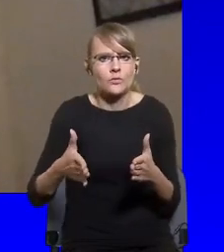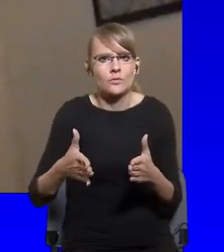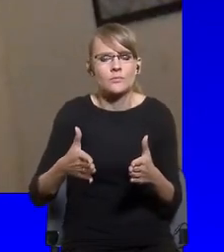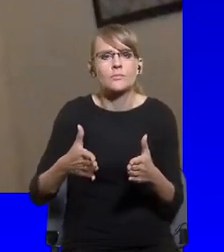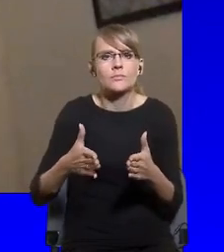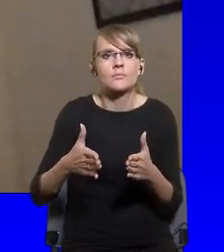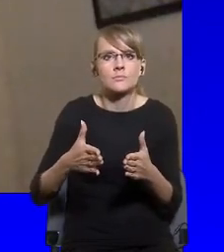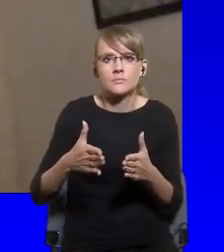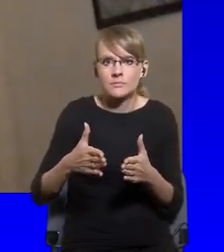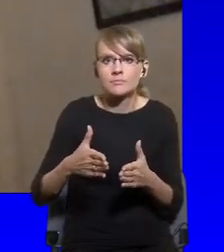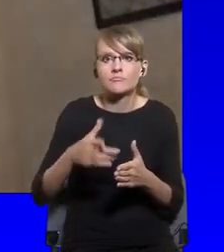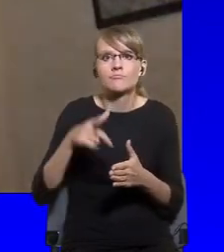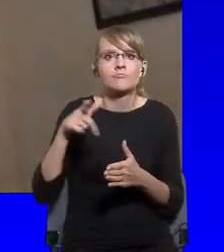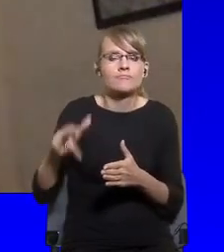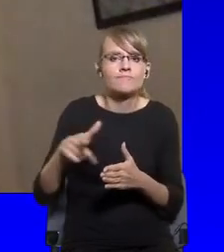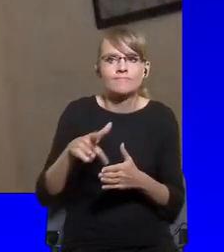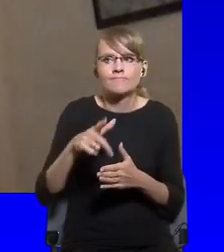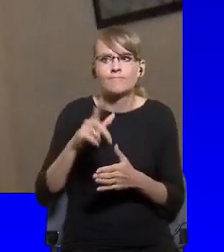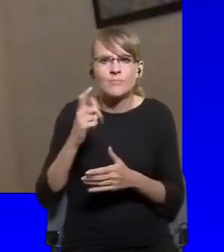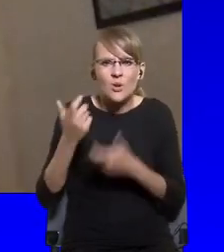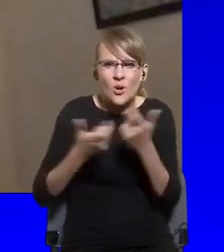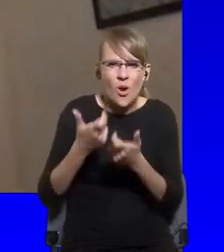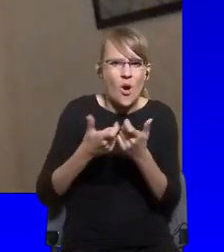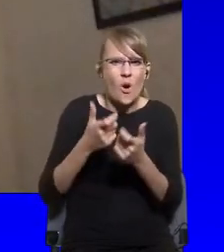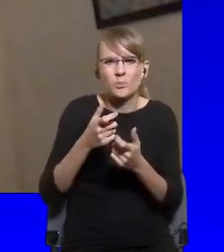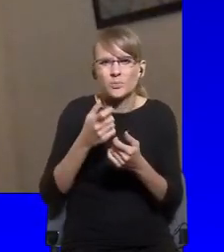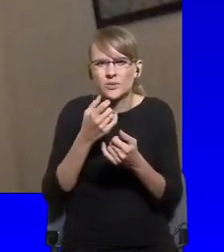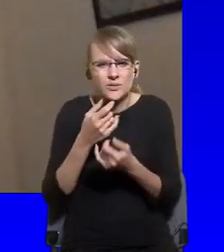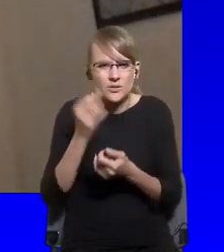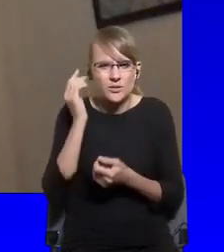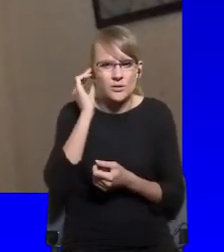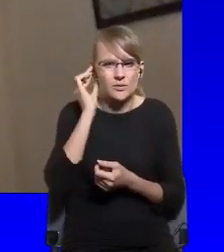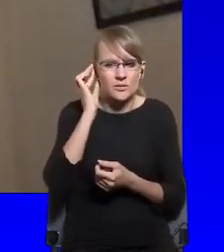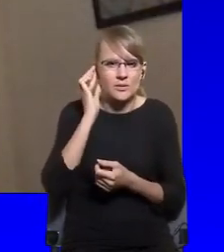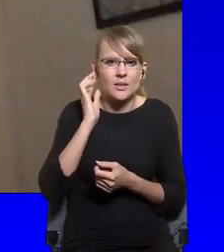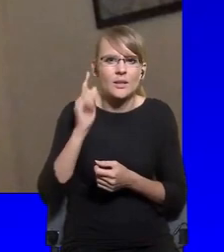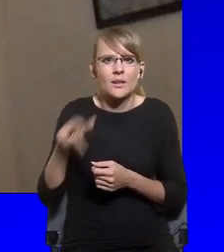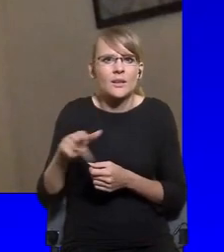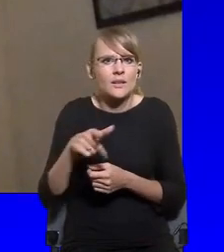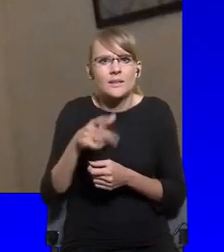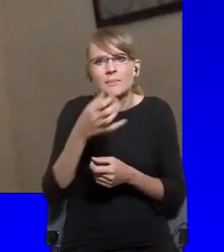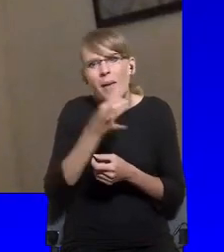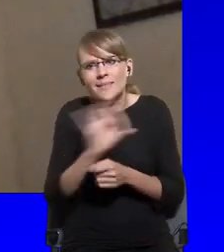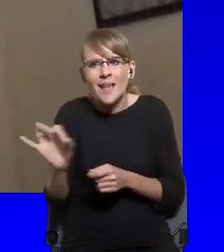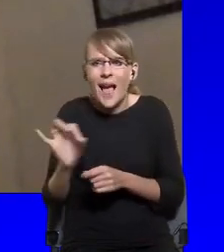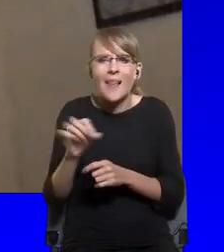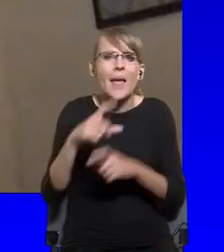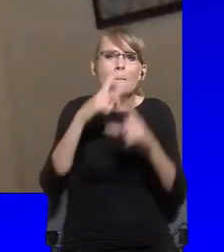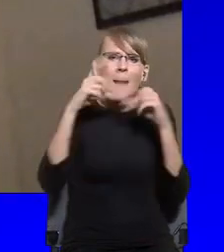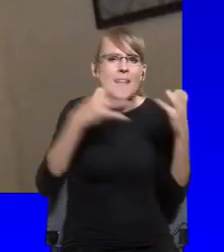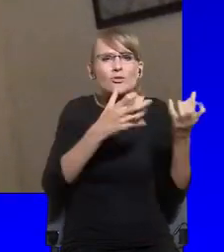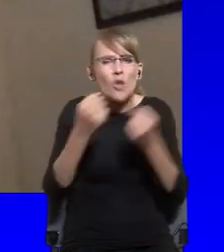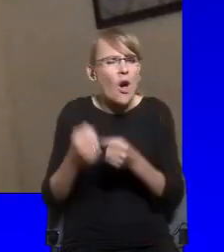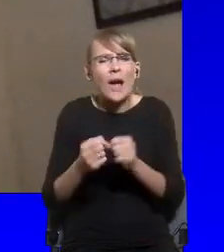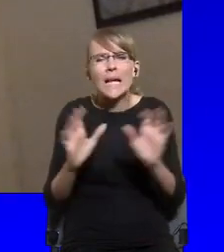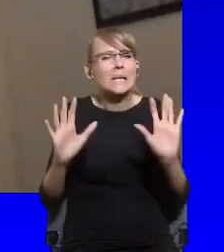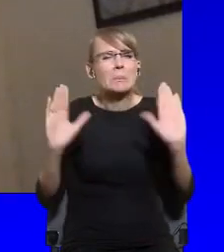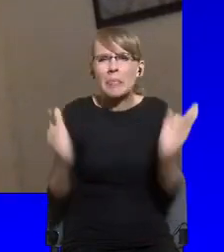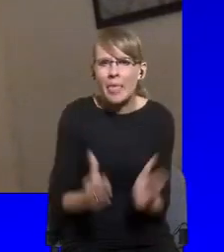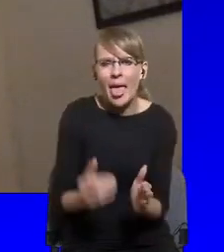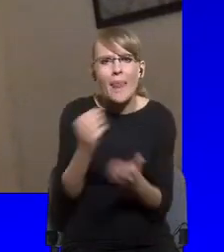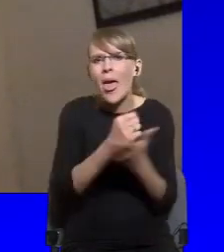their imports of medical supplies and masks, because of what their government said about Taiwan or other issues.